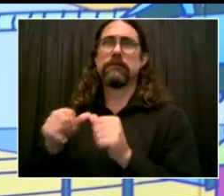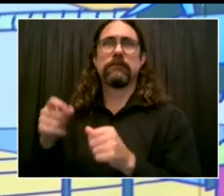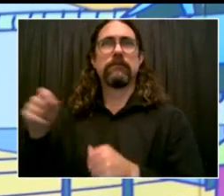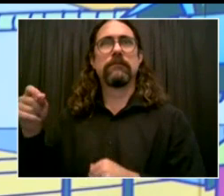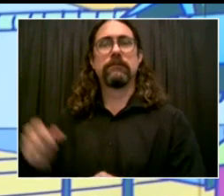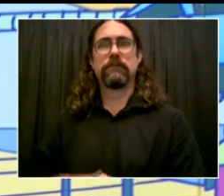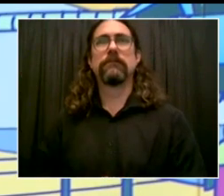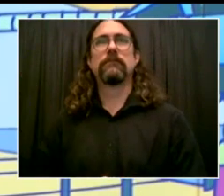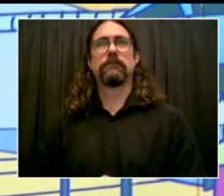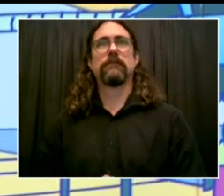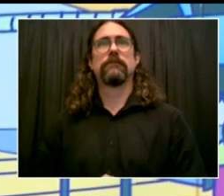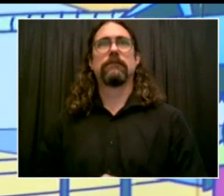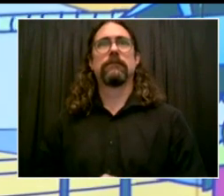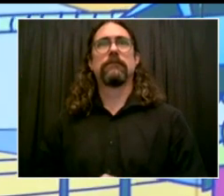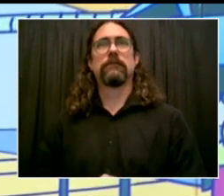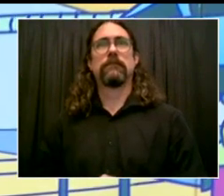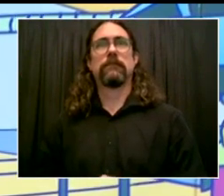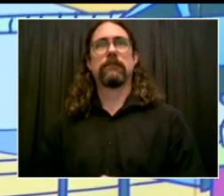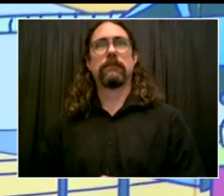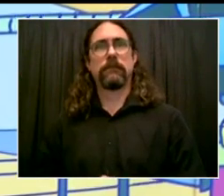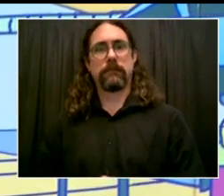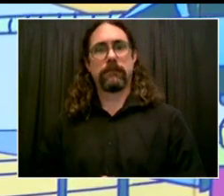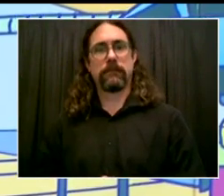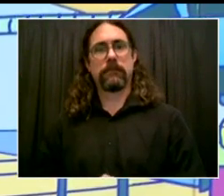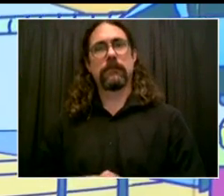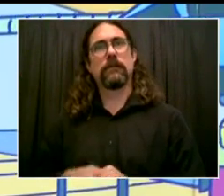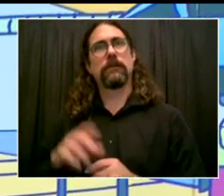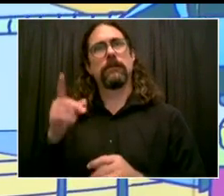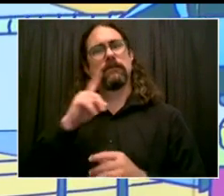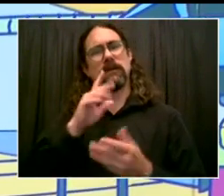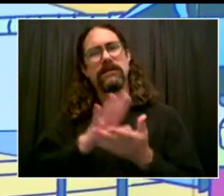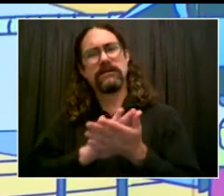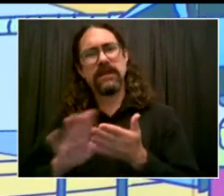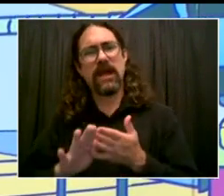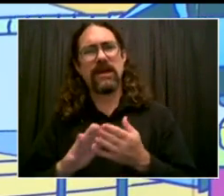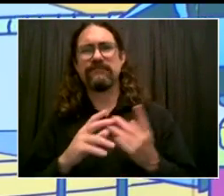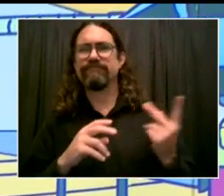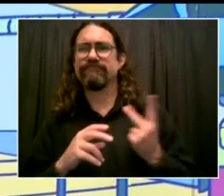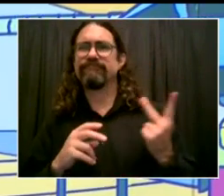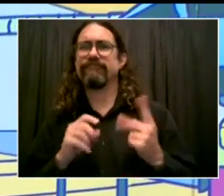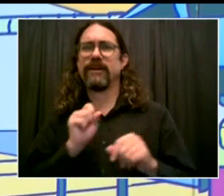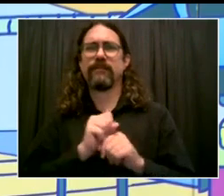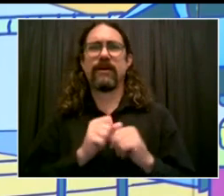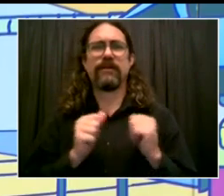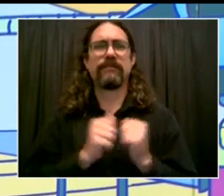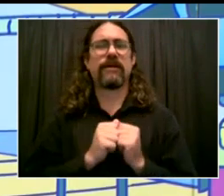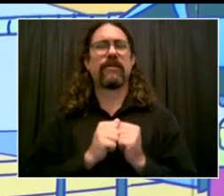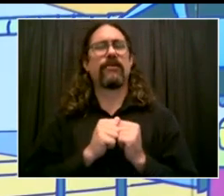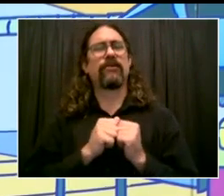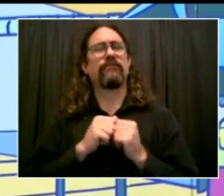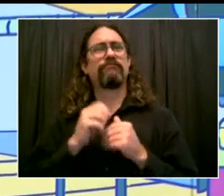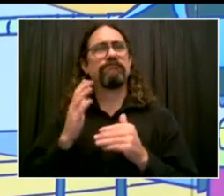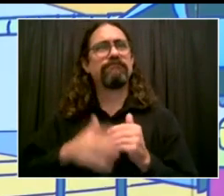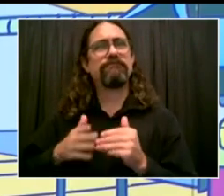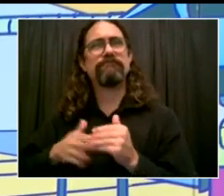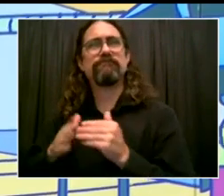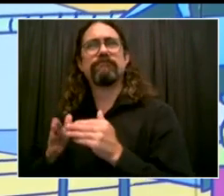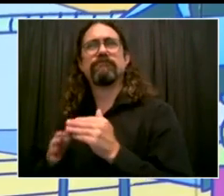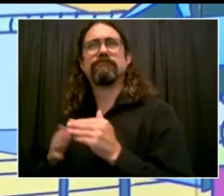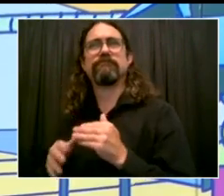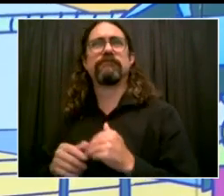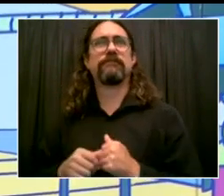case by case getting these things done. And as your question mark there indicates, maybe there's still a more in the tank before we're all done here.